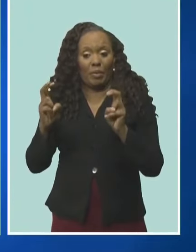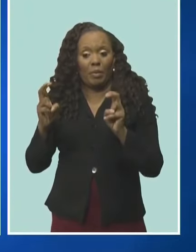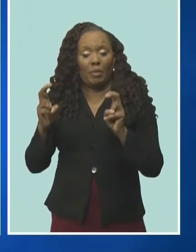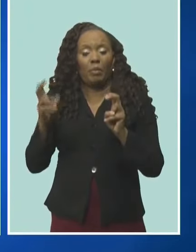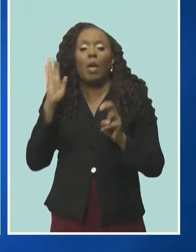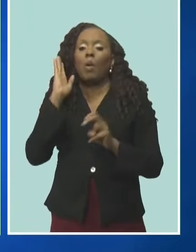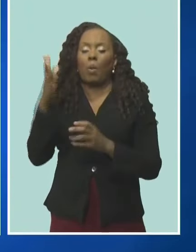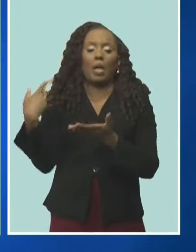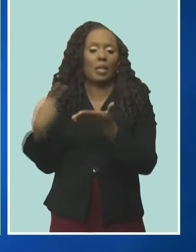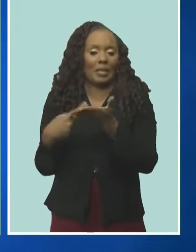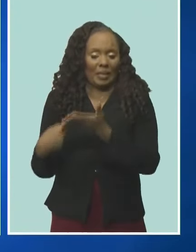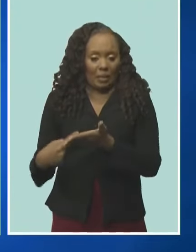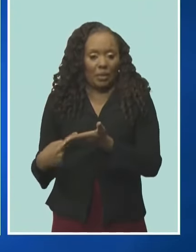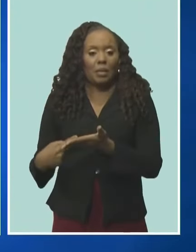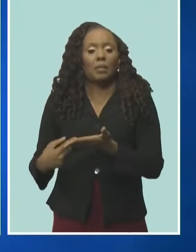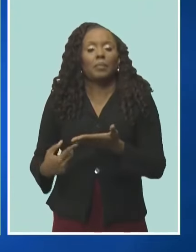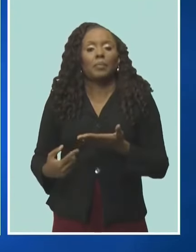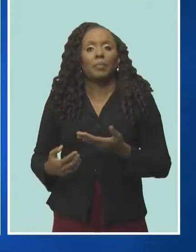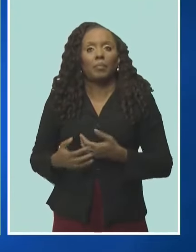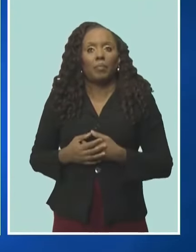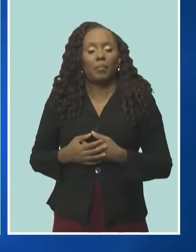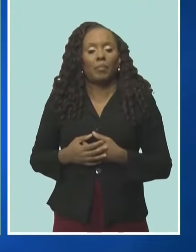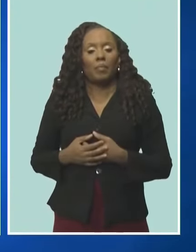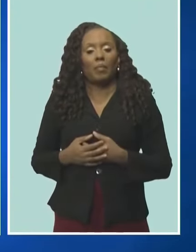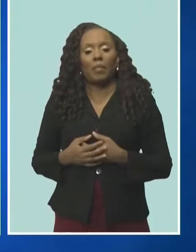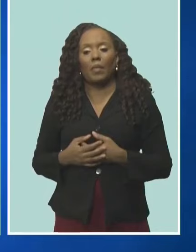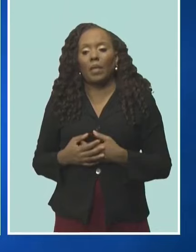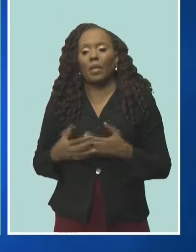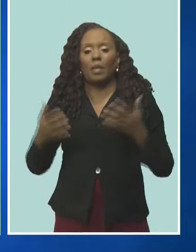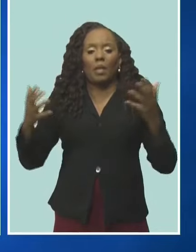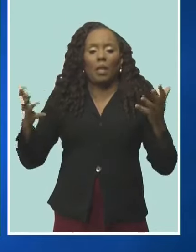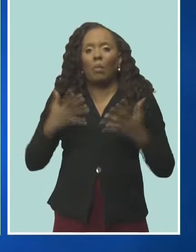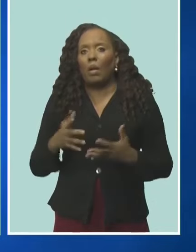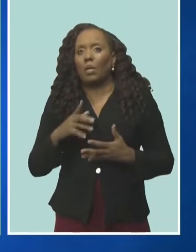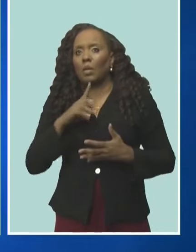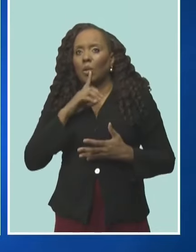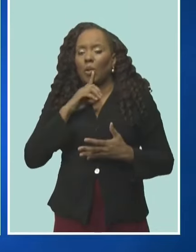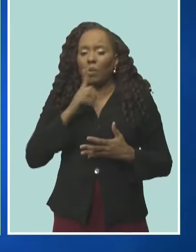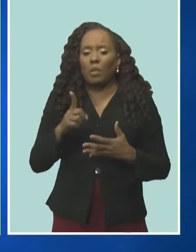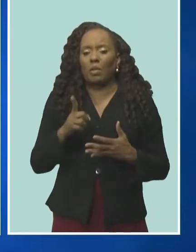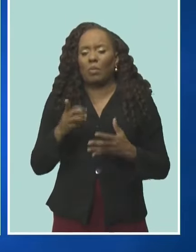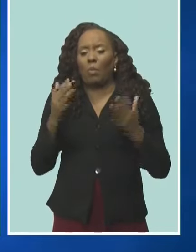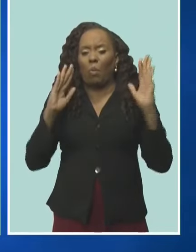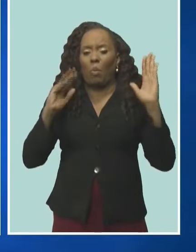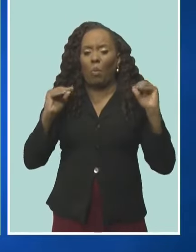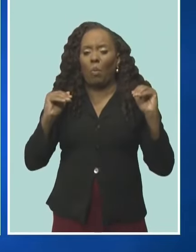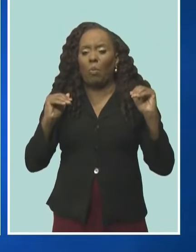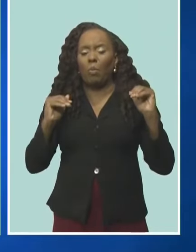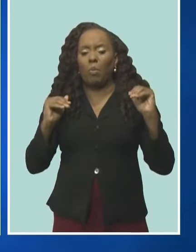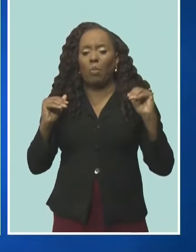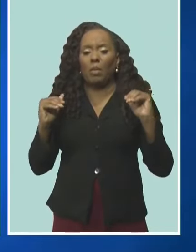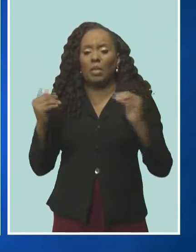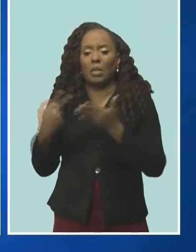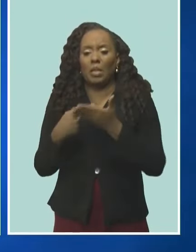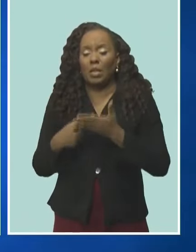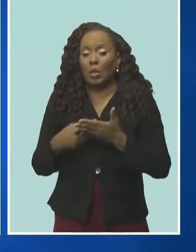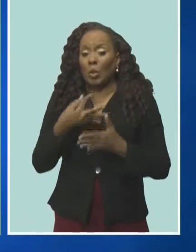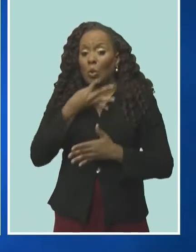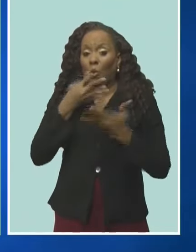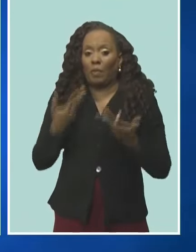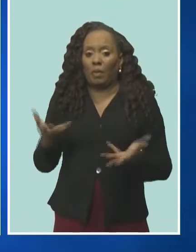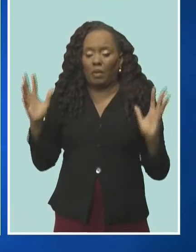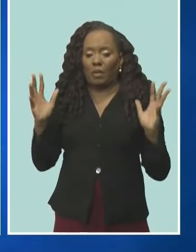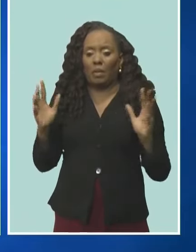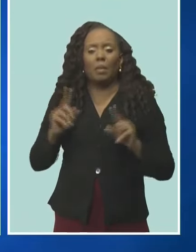to do and to give of our very best to have these issues concluded in as short a time as possible, but there are